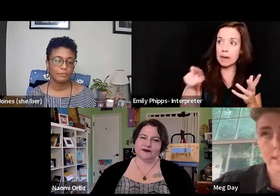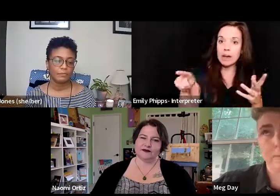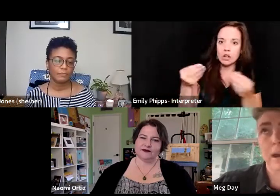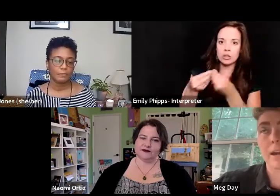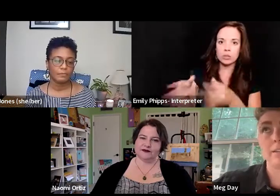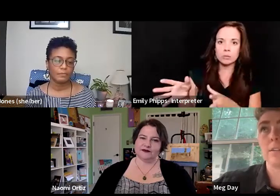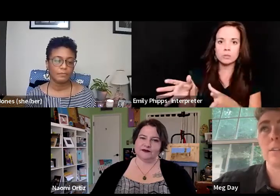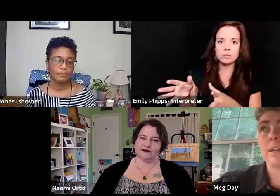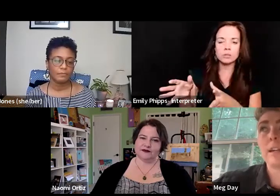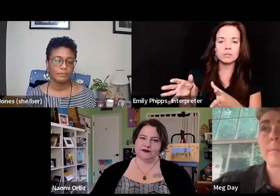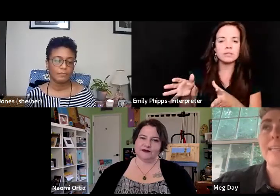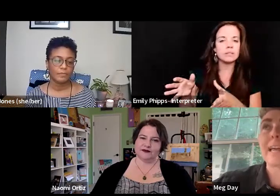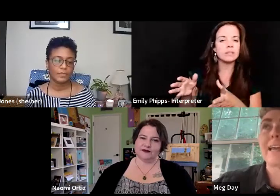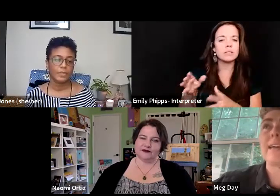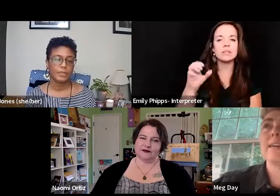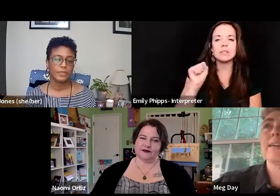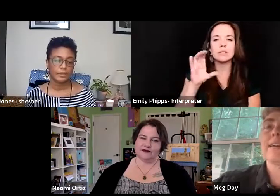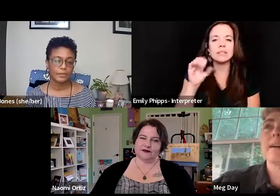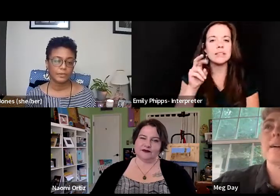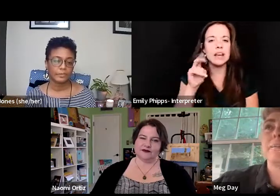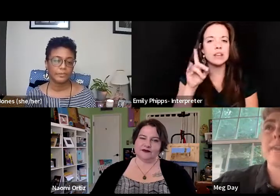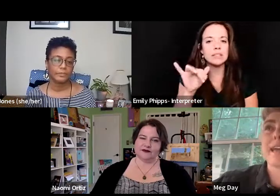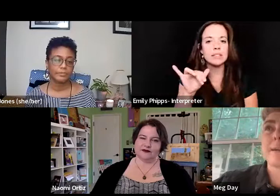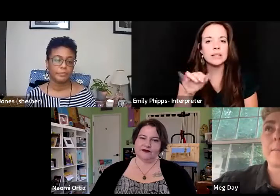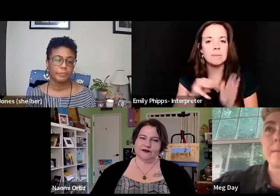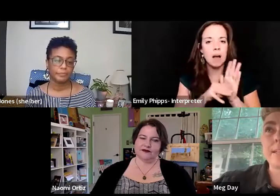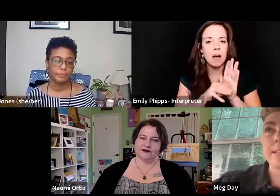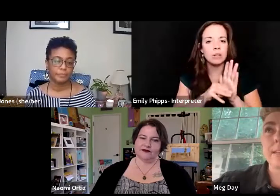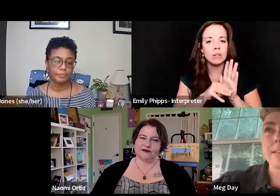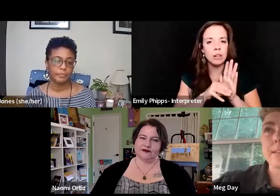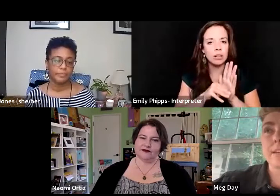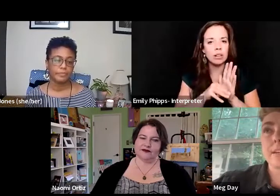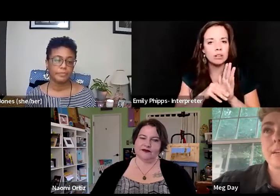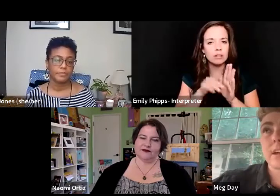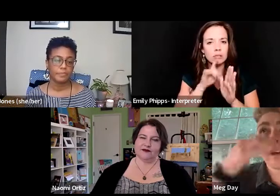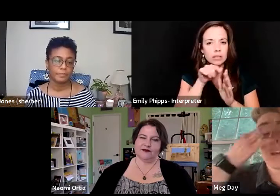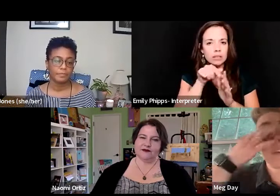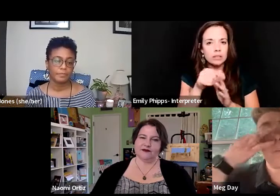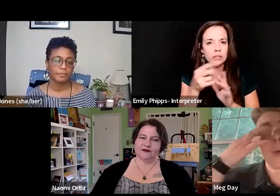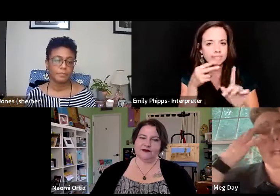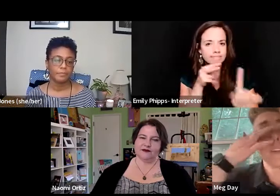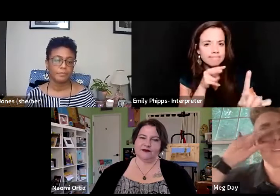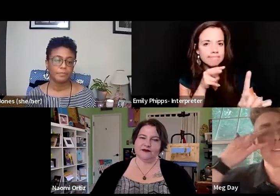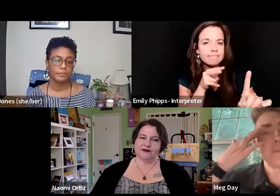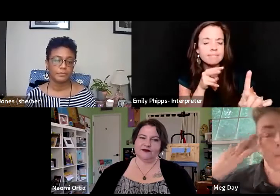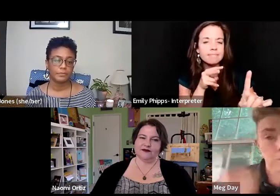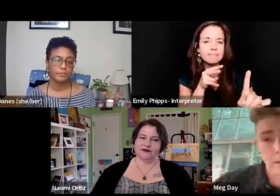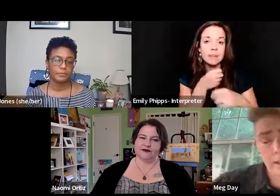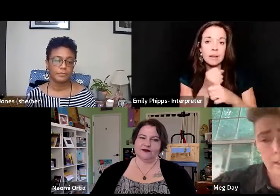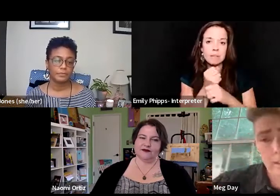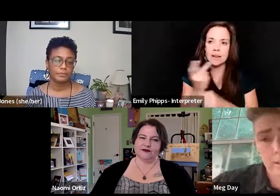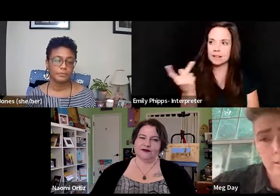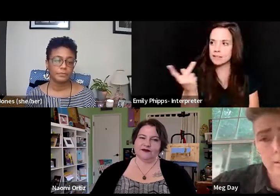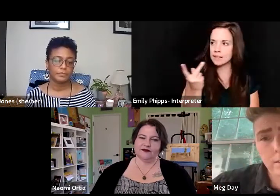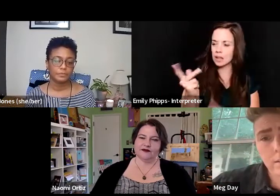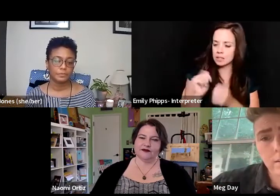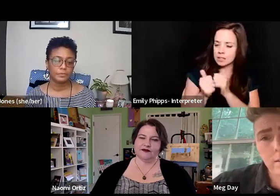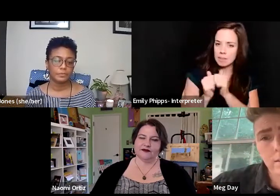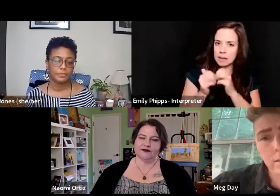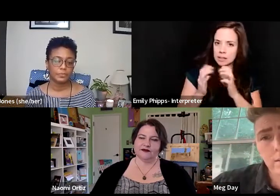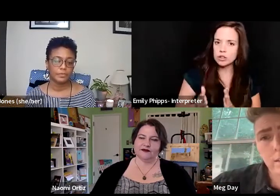a scarcity model at play, um, and it makes us, uh, competitors with one another